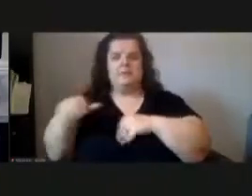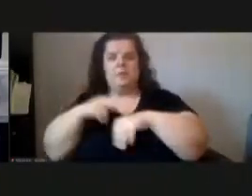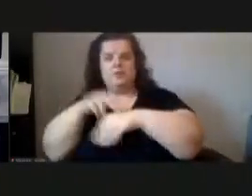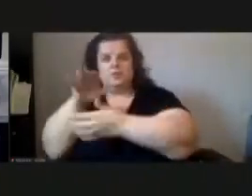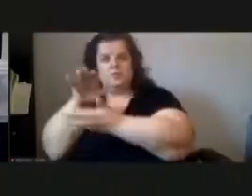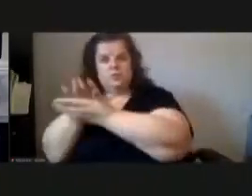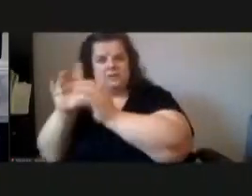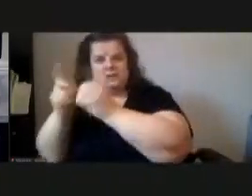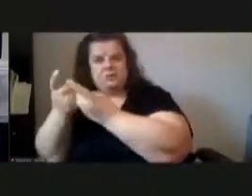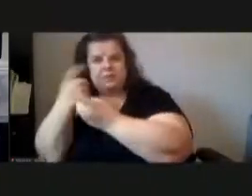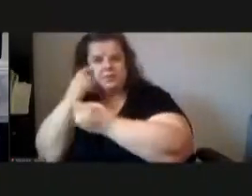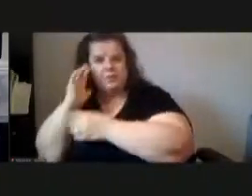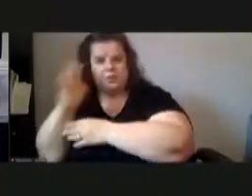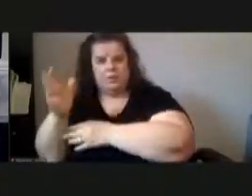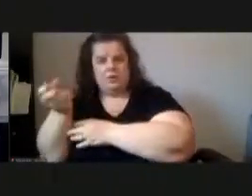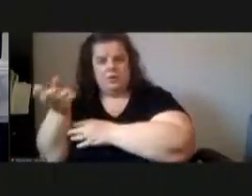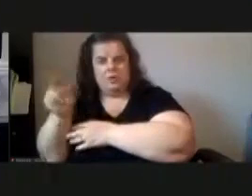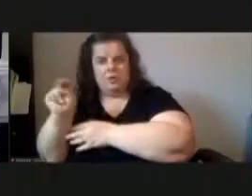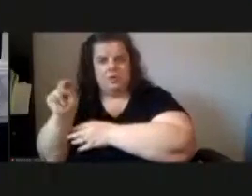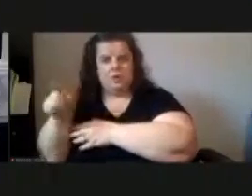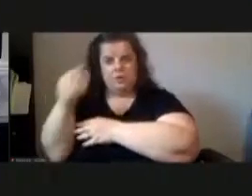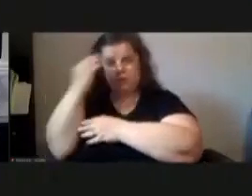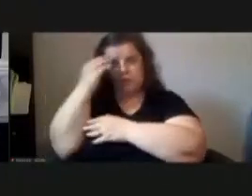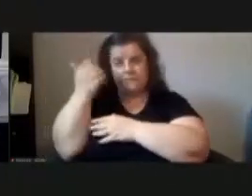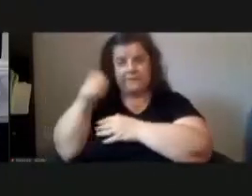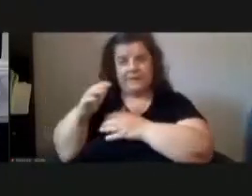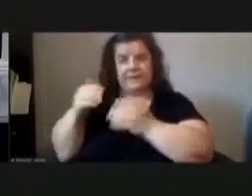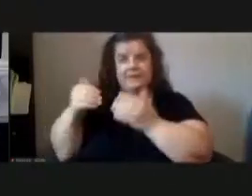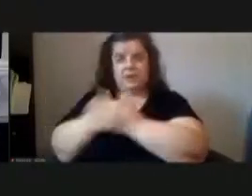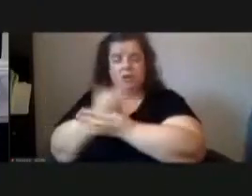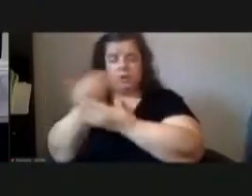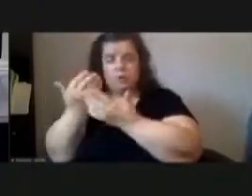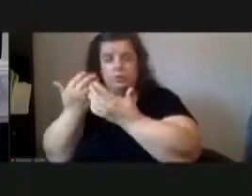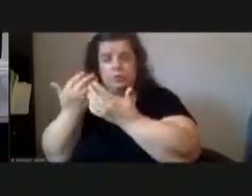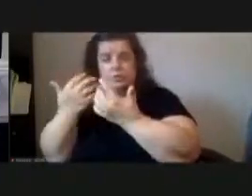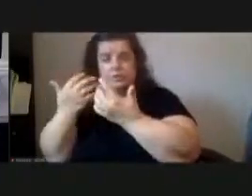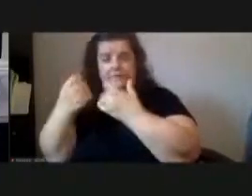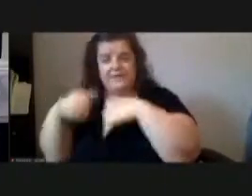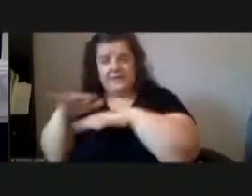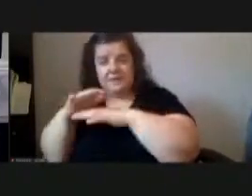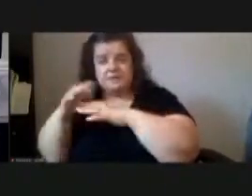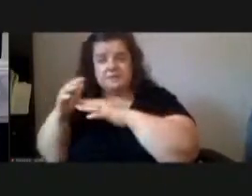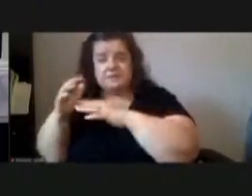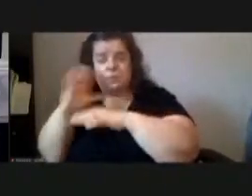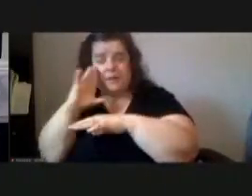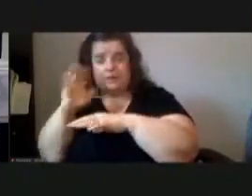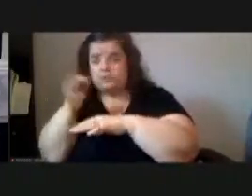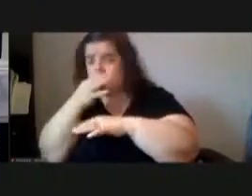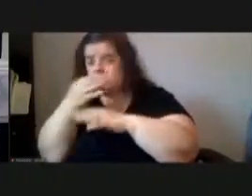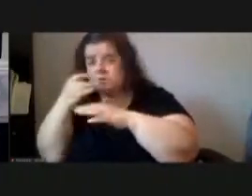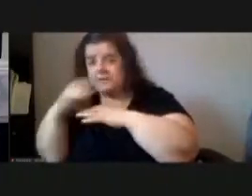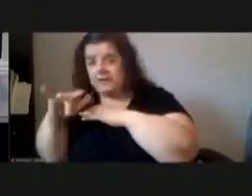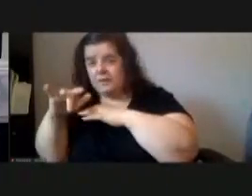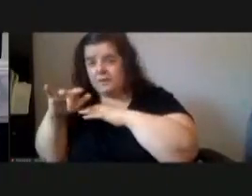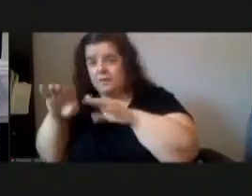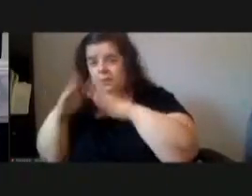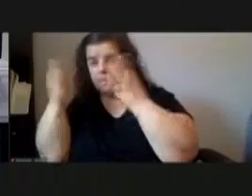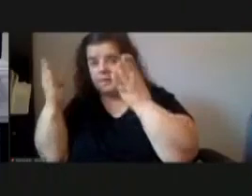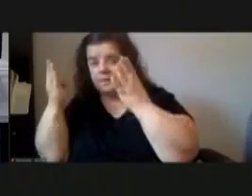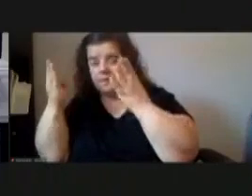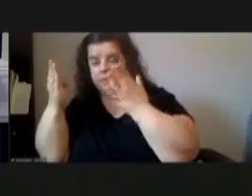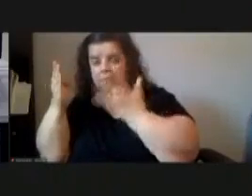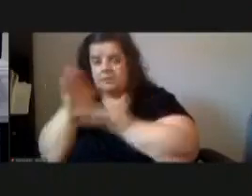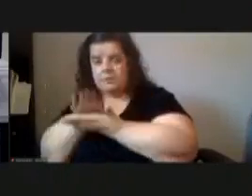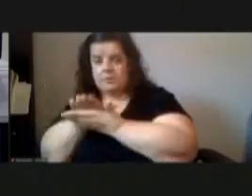uh groundbreakings coming up or any fields that that the school district is